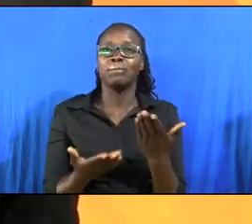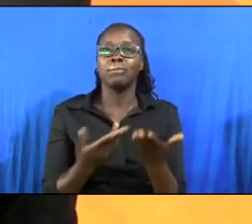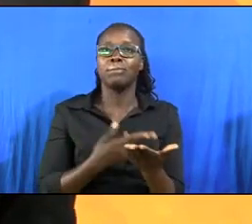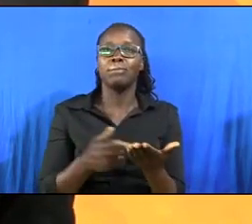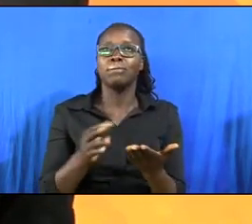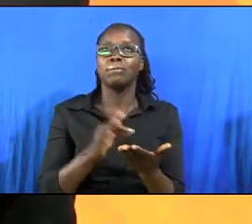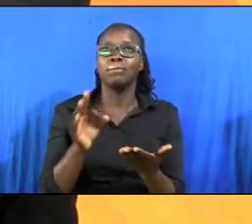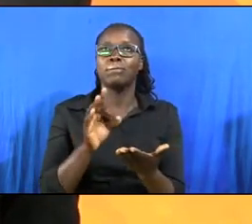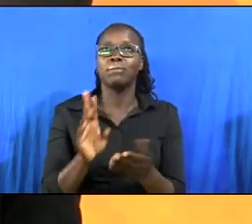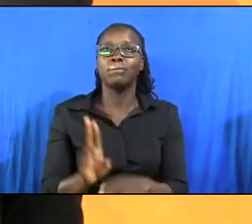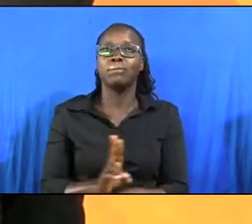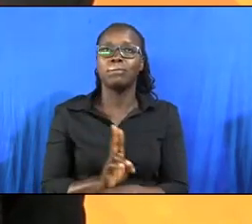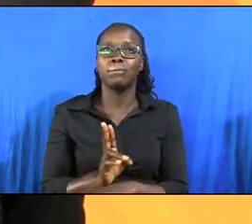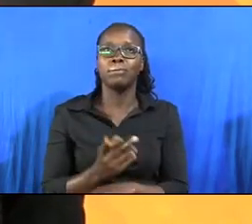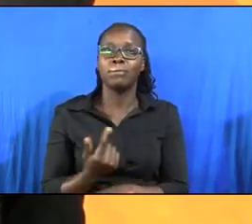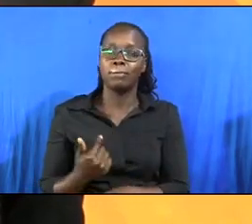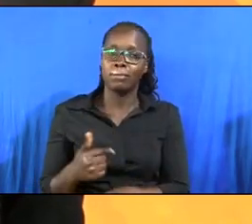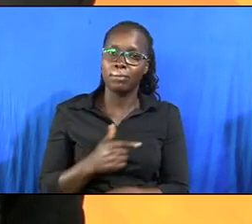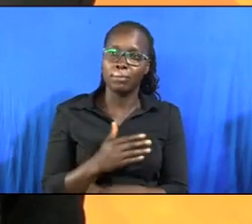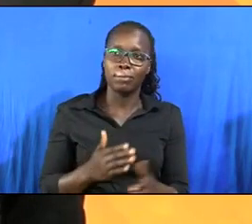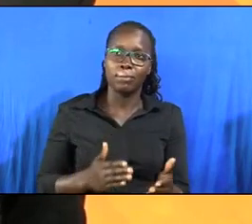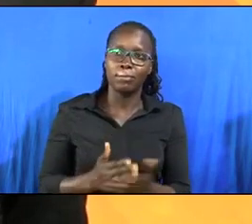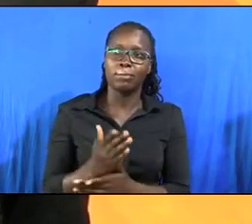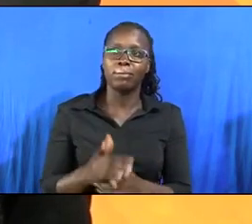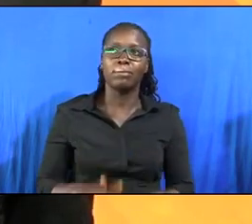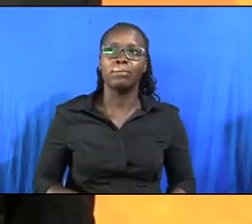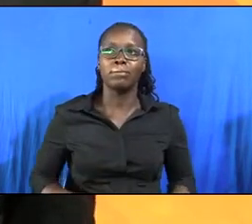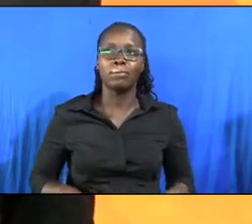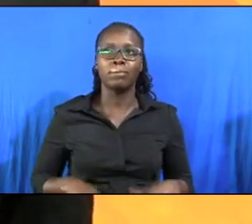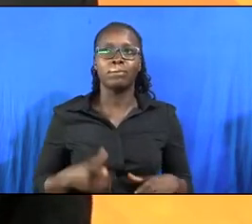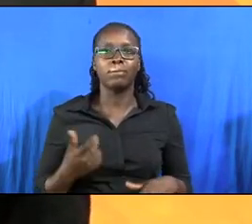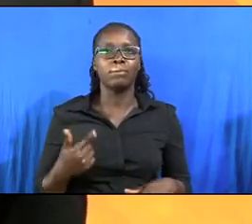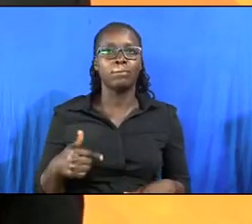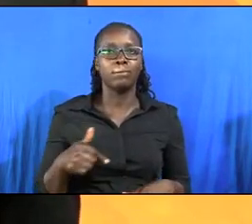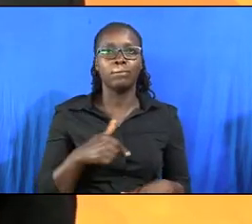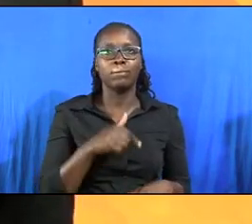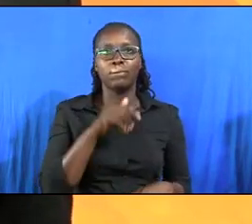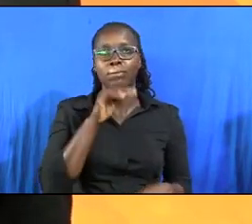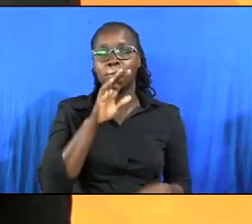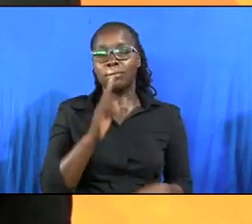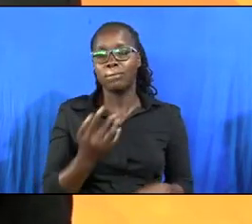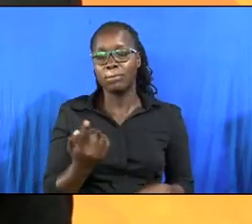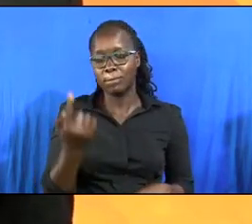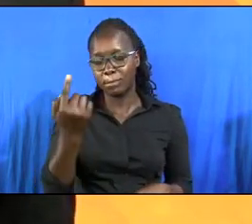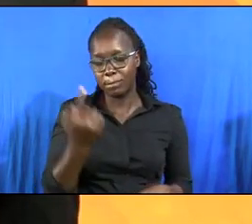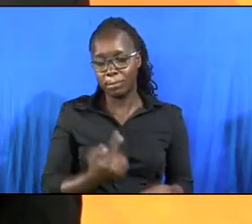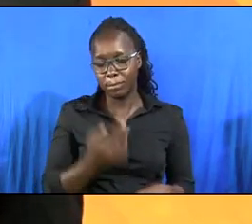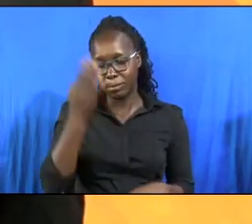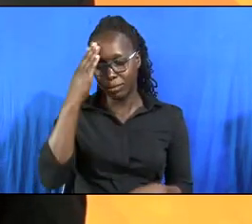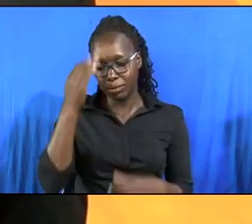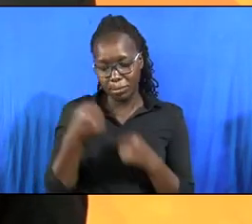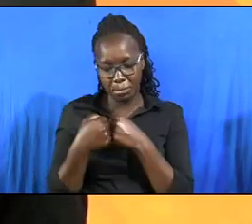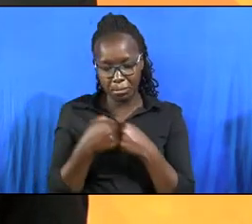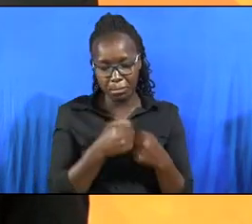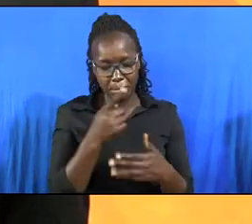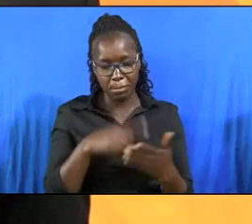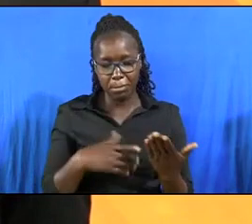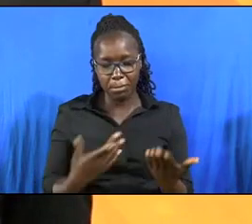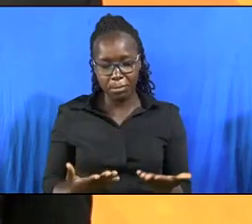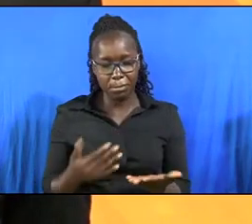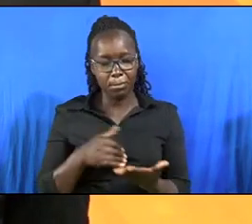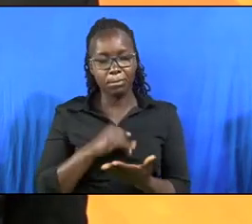use us throughout our lives. Your son has come here. You know the challenges that he's going through. Whatever it